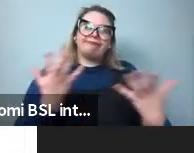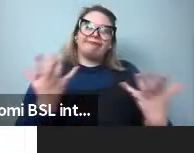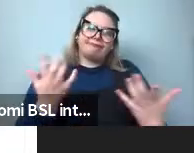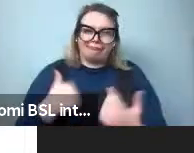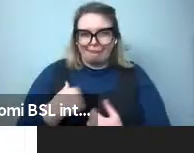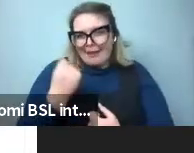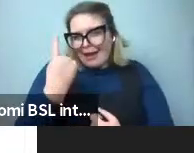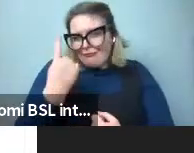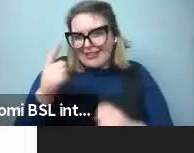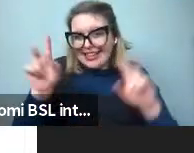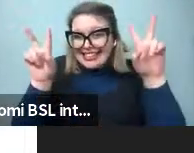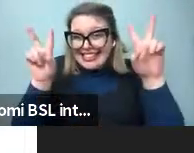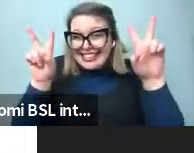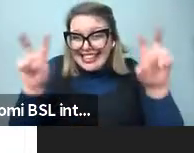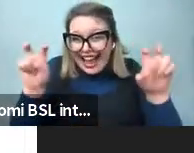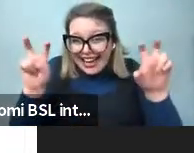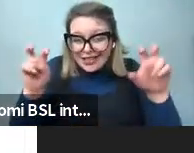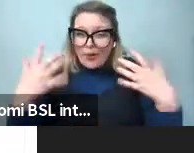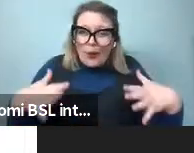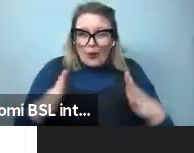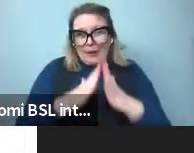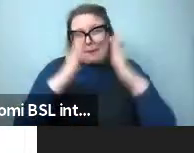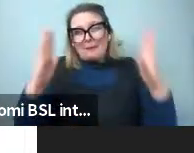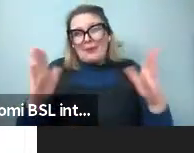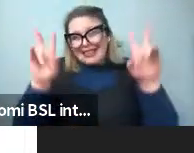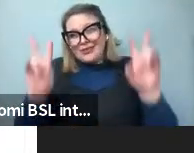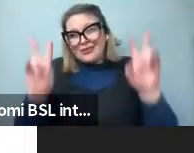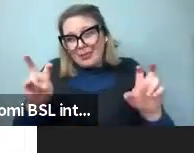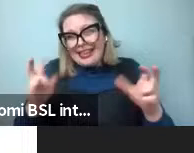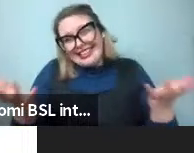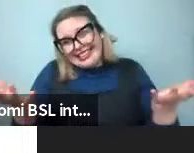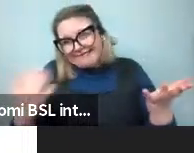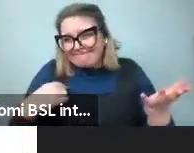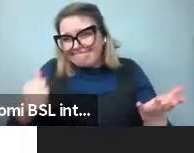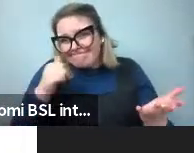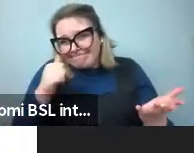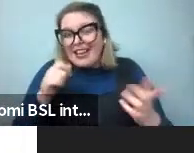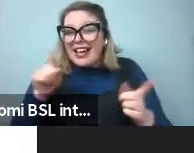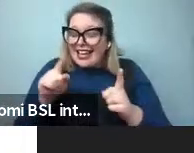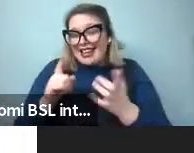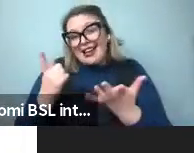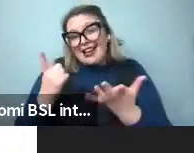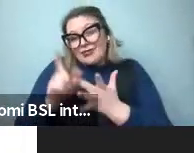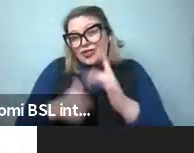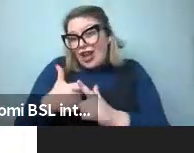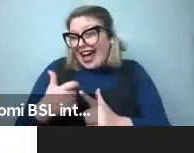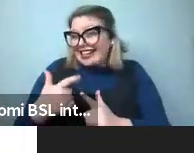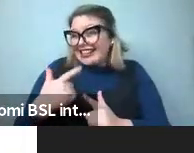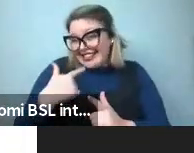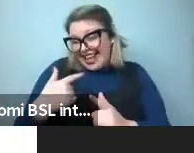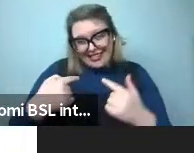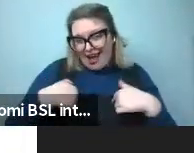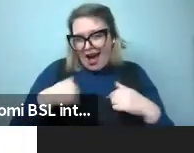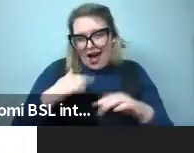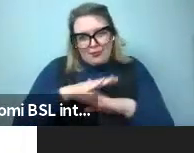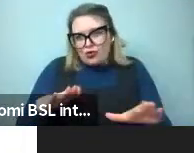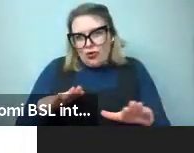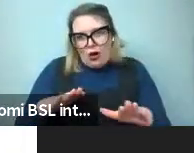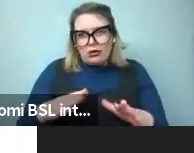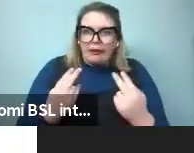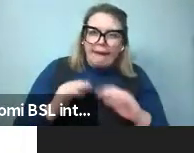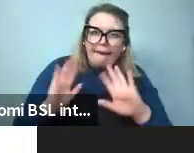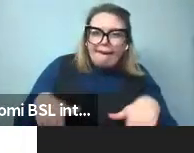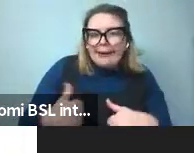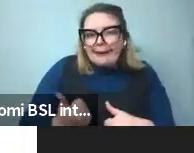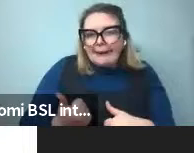a bit of an ambitious title for a research program. But as also Jack says, I don't shy away from trying to be a little bit